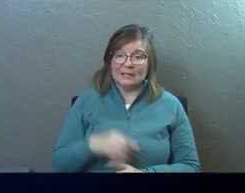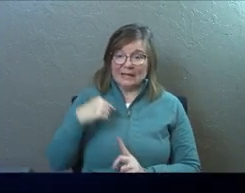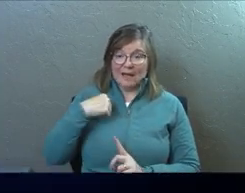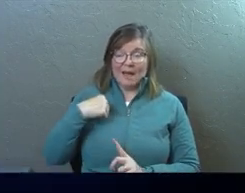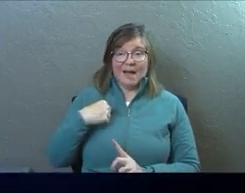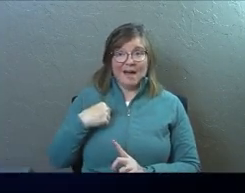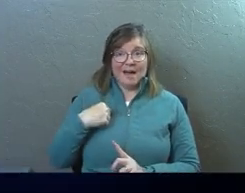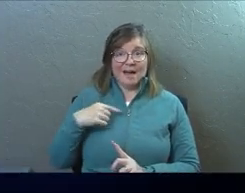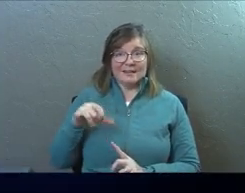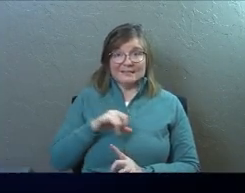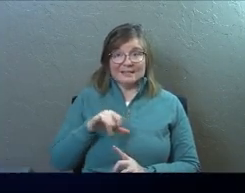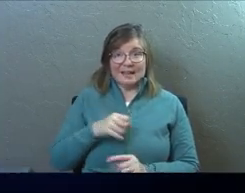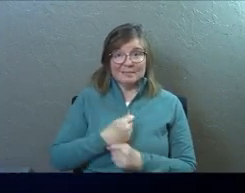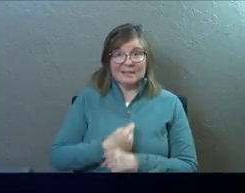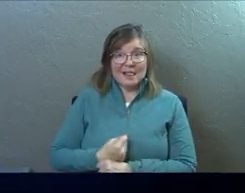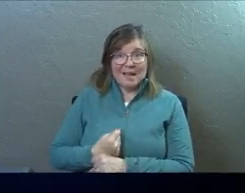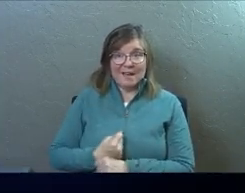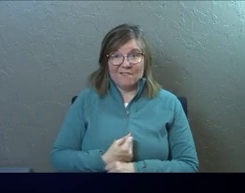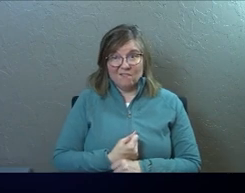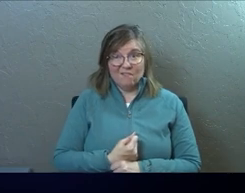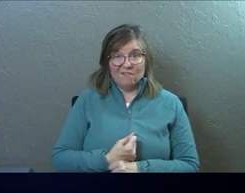He was a slave.